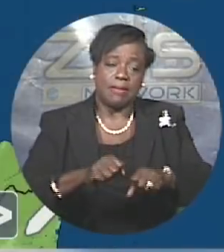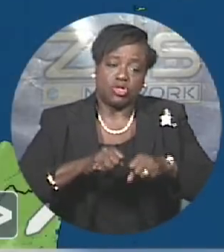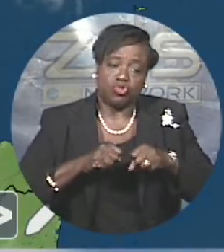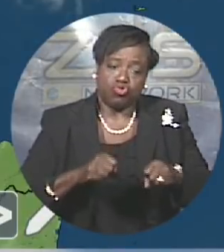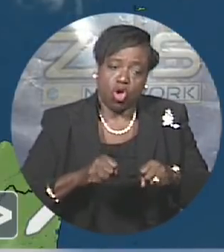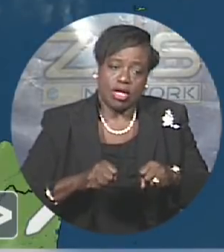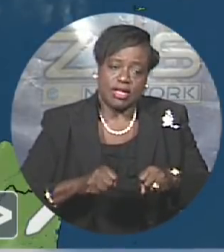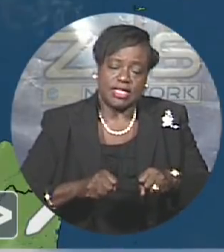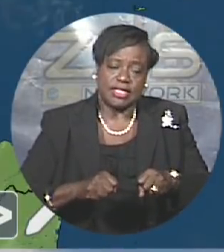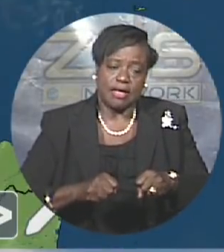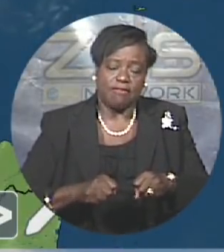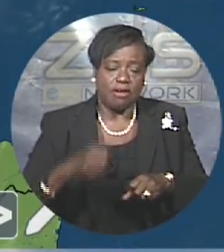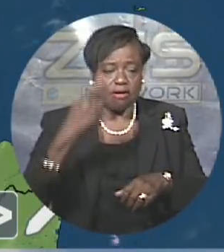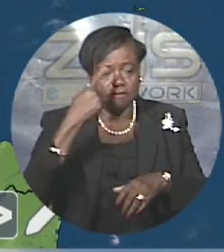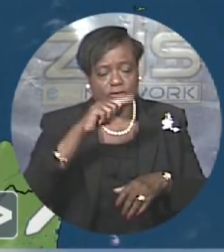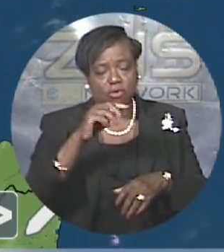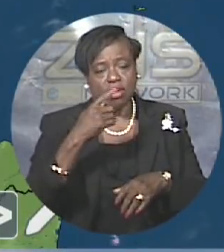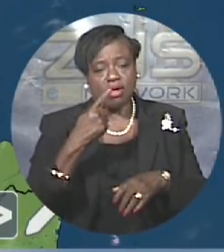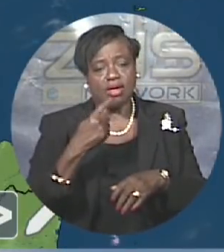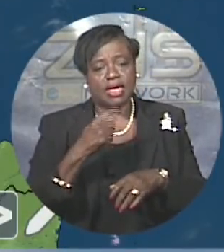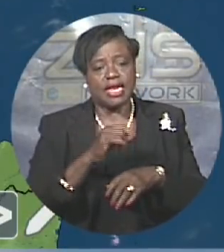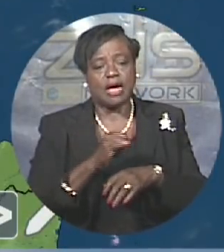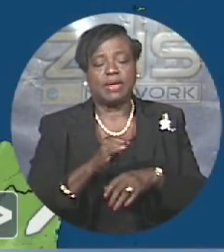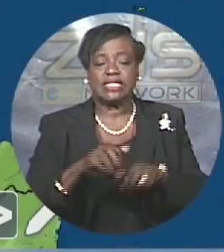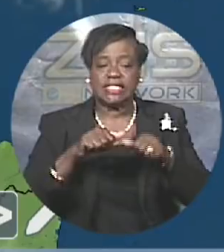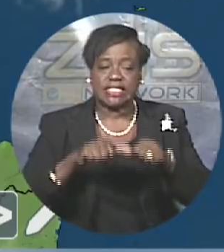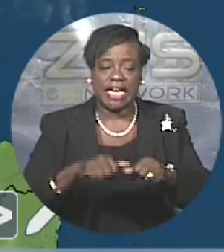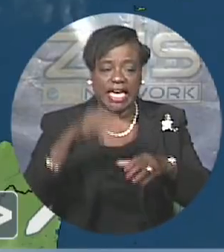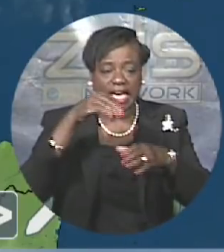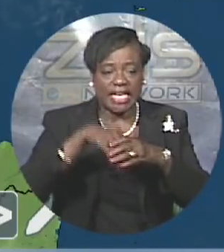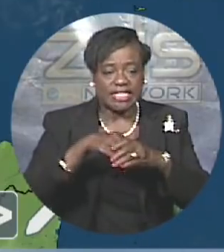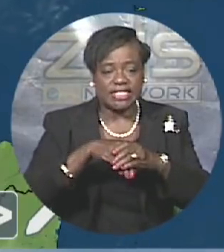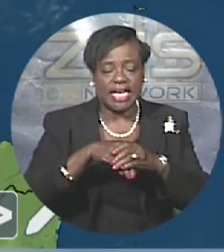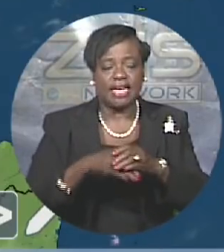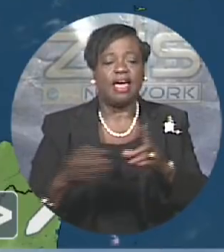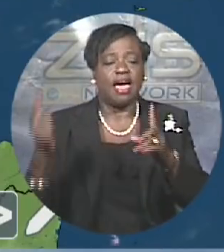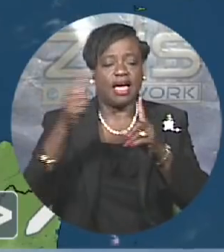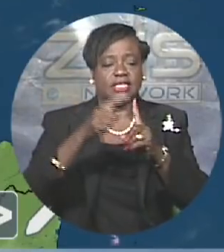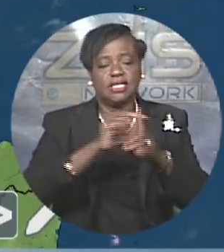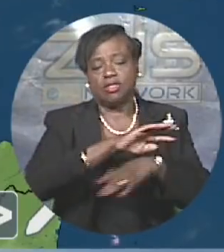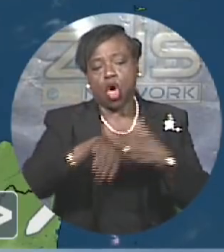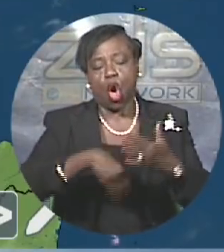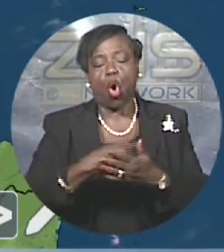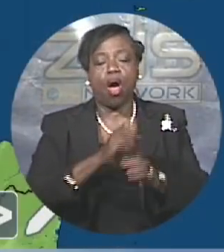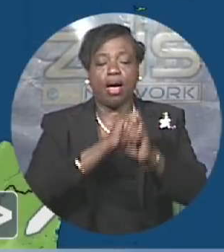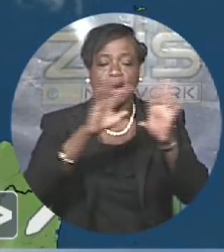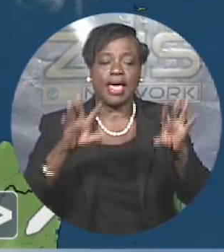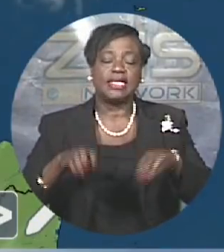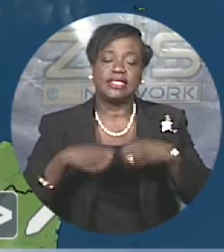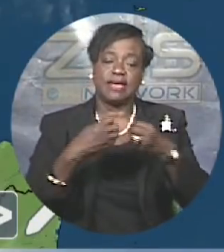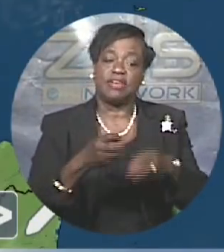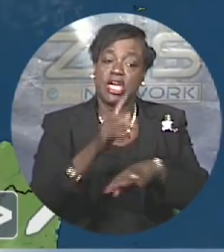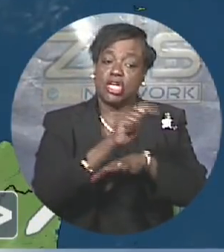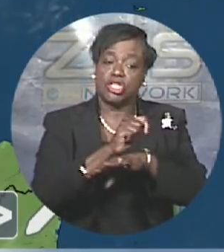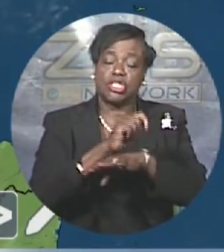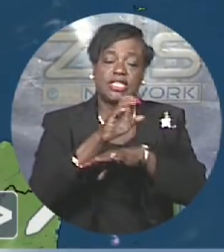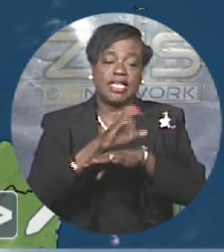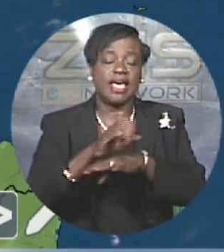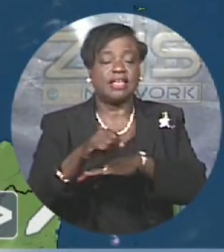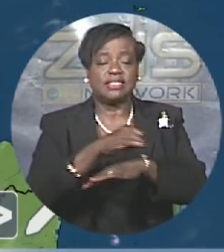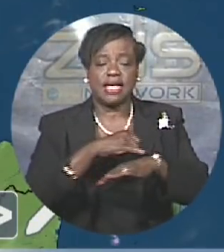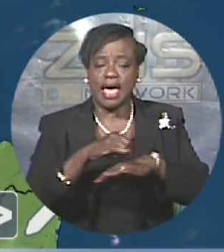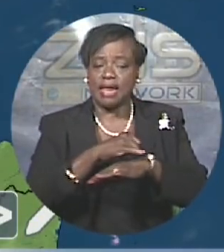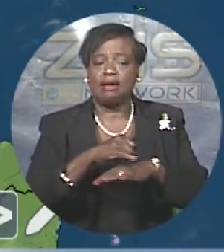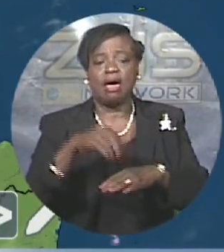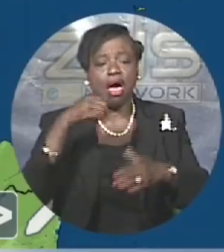once conditions start to deteriorate, we ask that you remain indoors until the all-clear is given. Same applies to the Turks and Caicos Islands, who are now